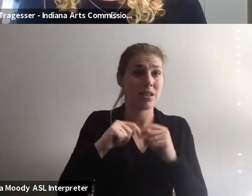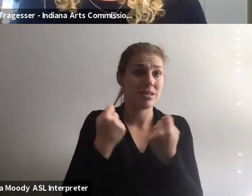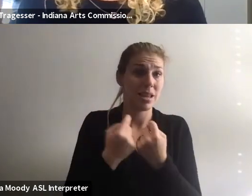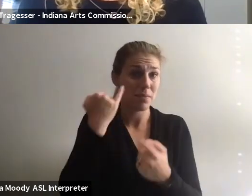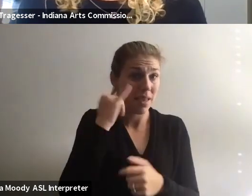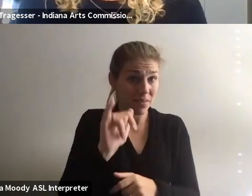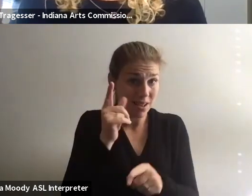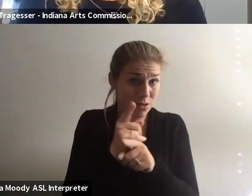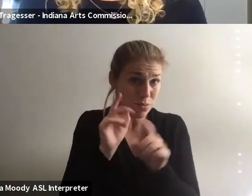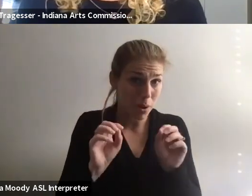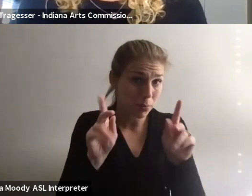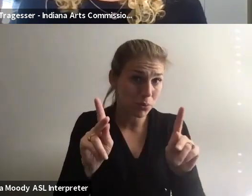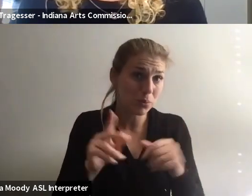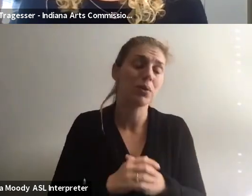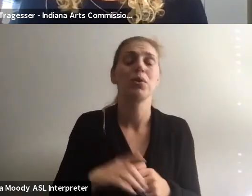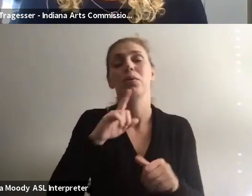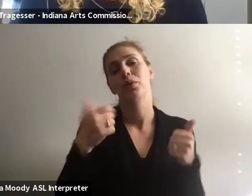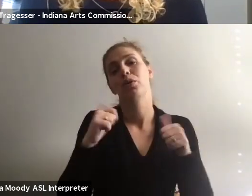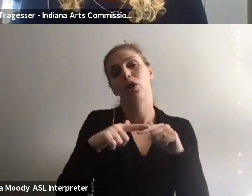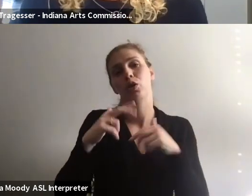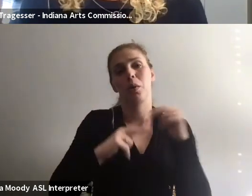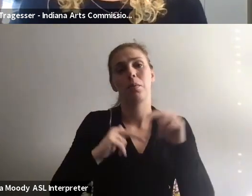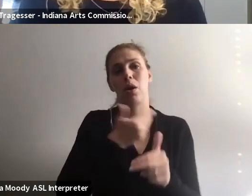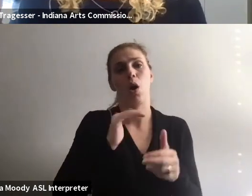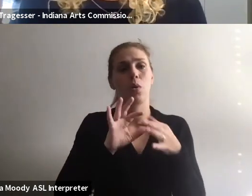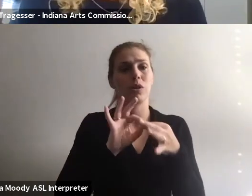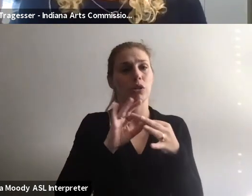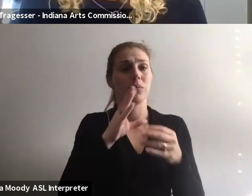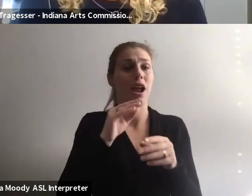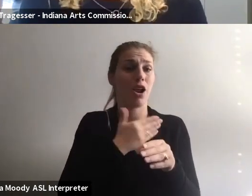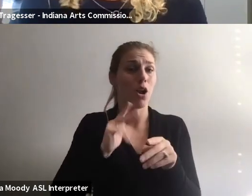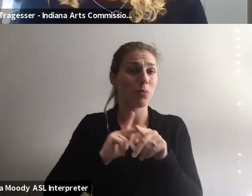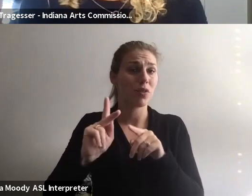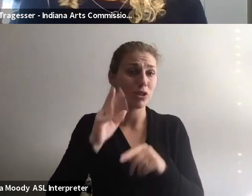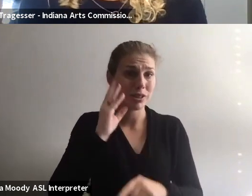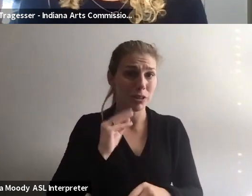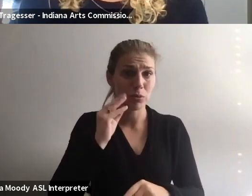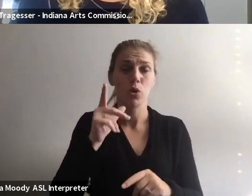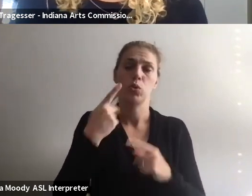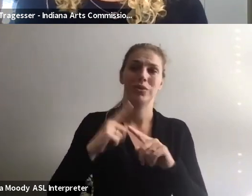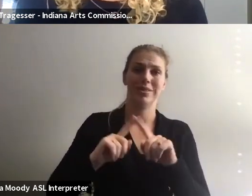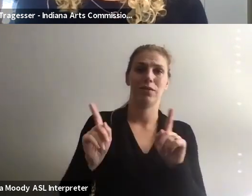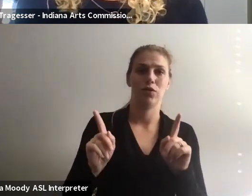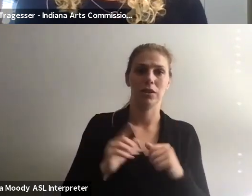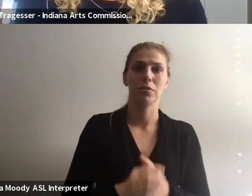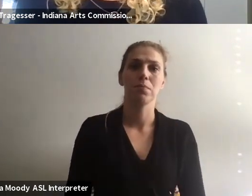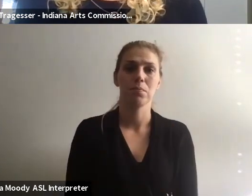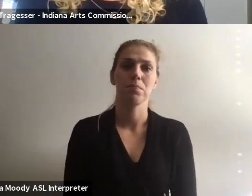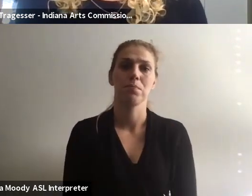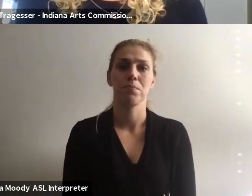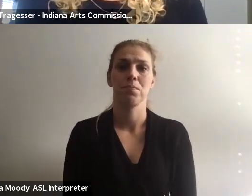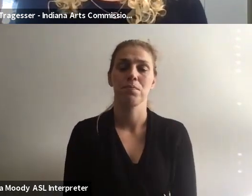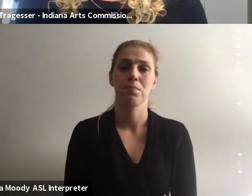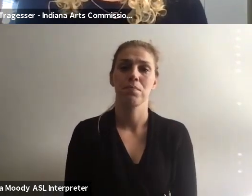right opportunity. Um, really trying to build our relationships and professional experiences with people who are different than us. Um,